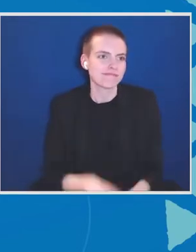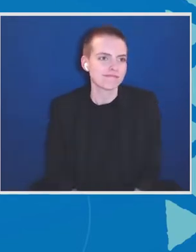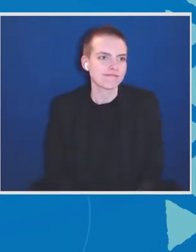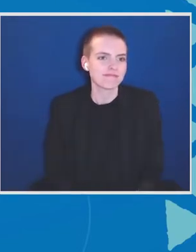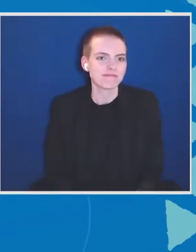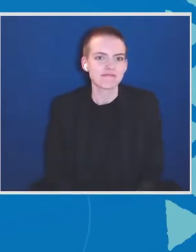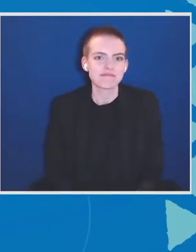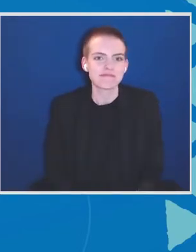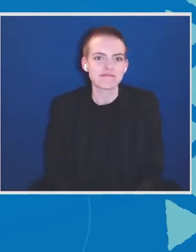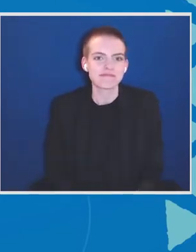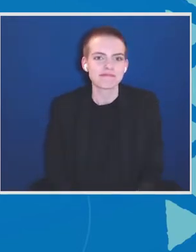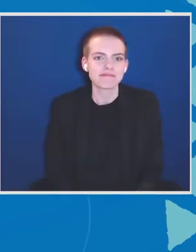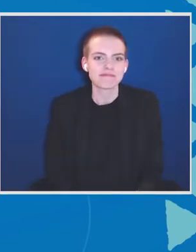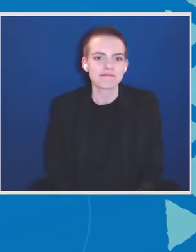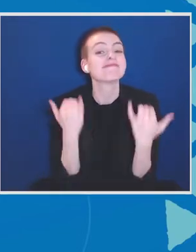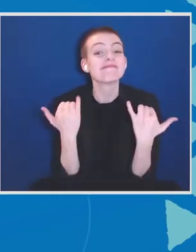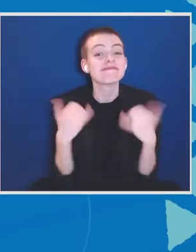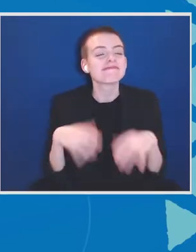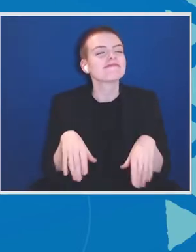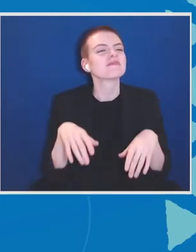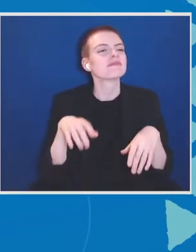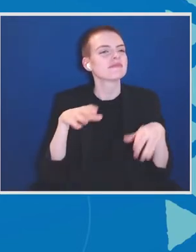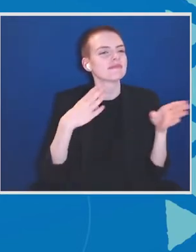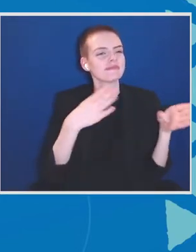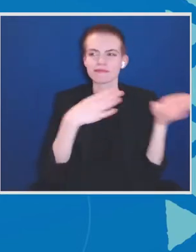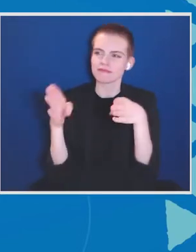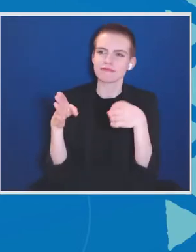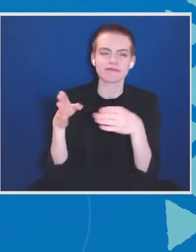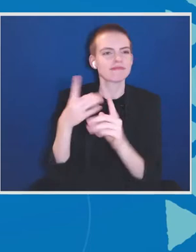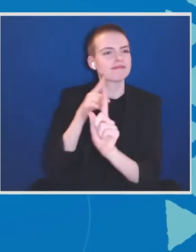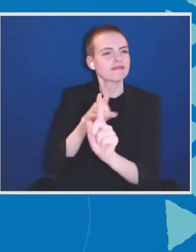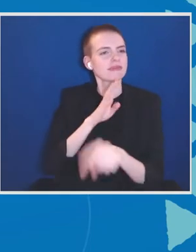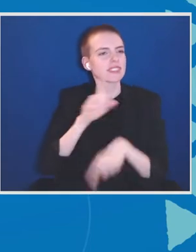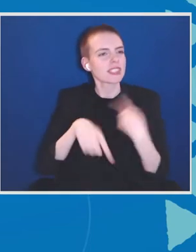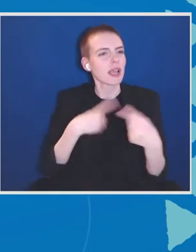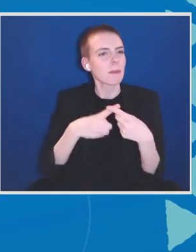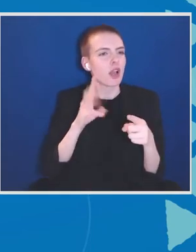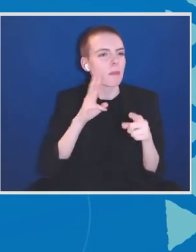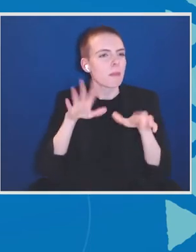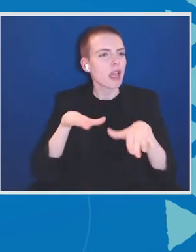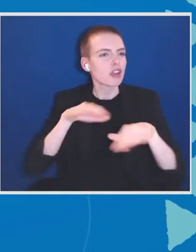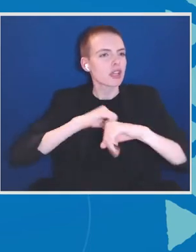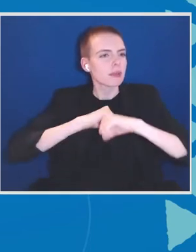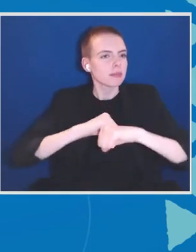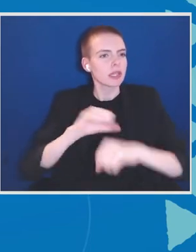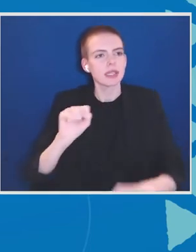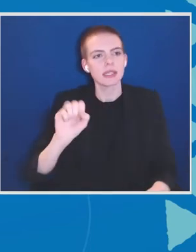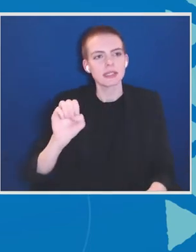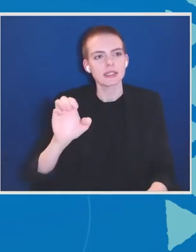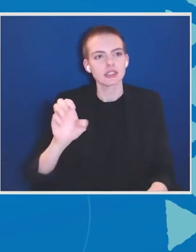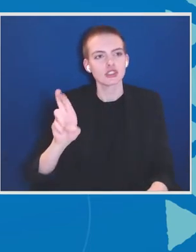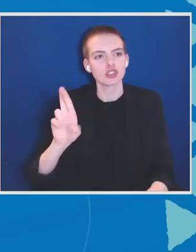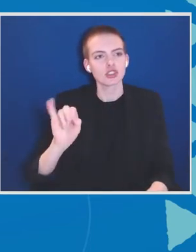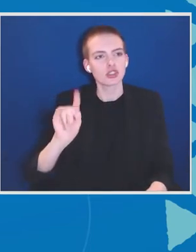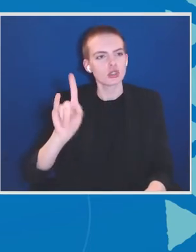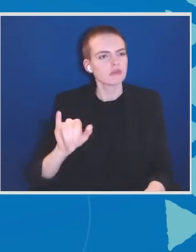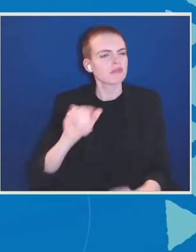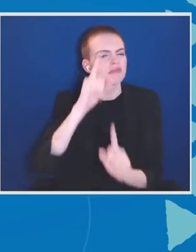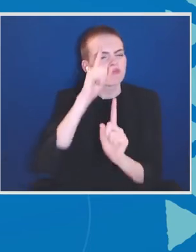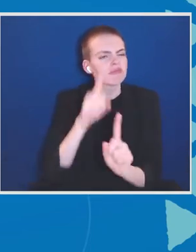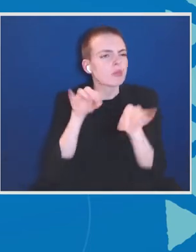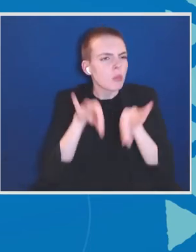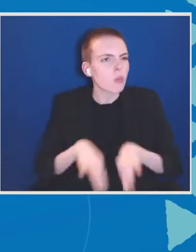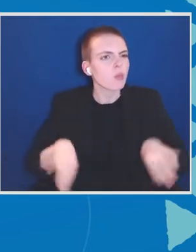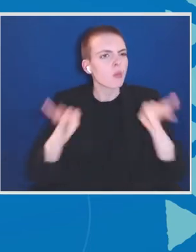At this point, we're going to turn our attention to maritime security and the importance of achieving a safe, just, and secure